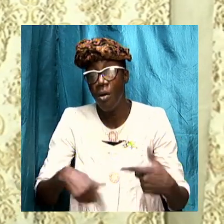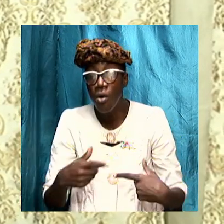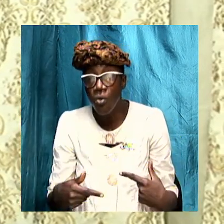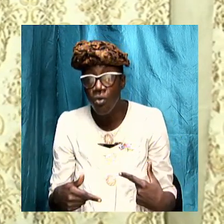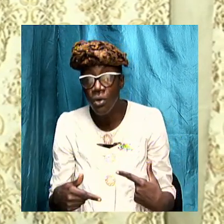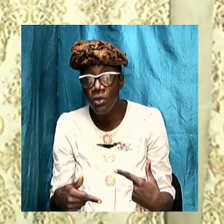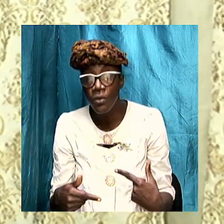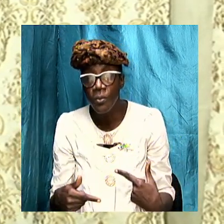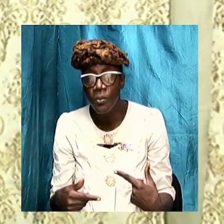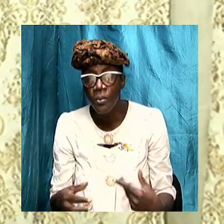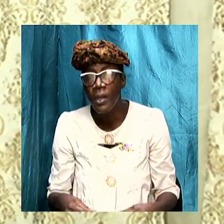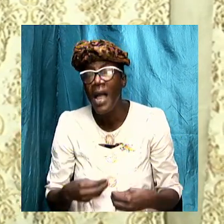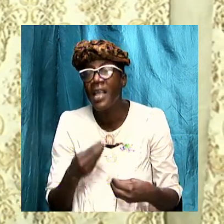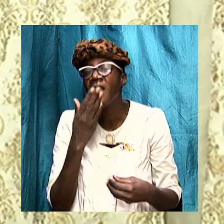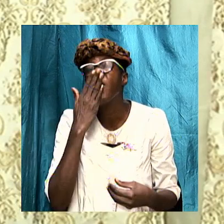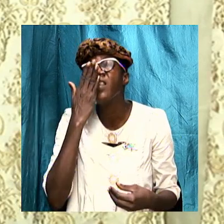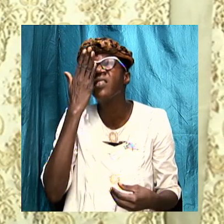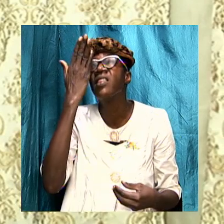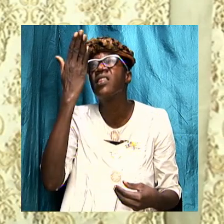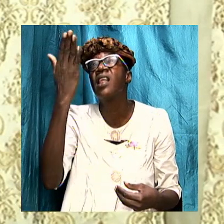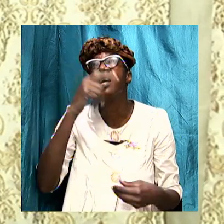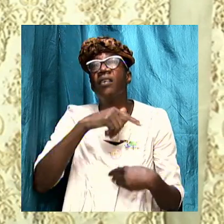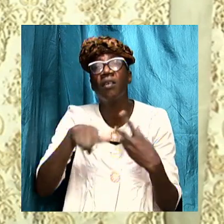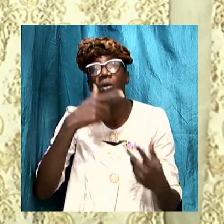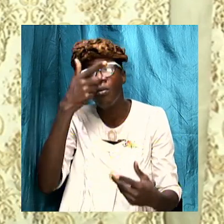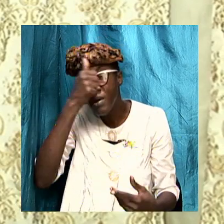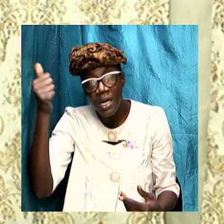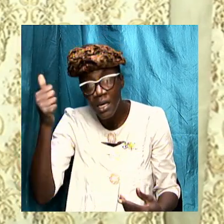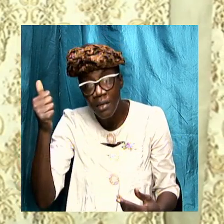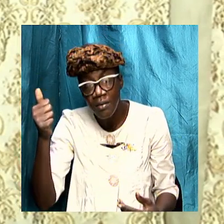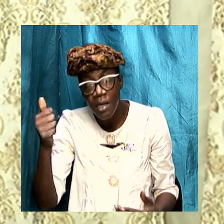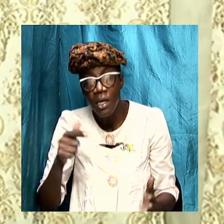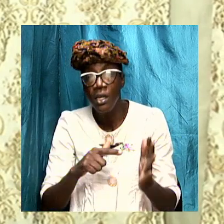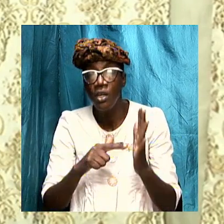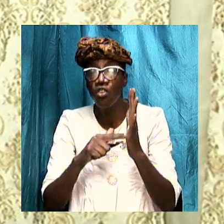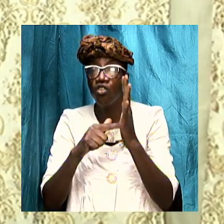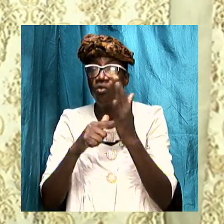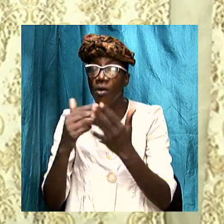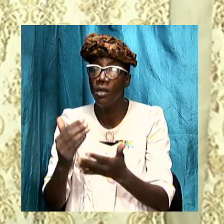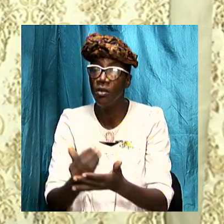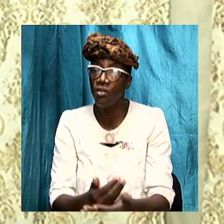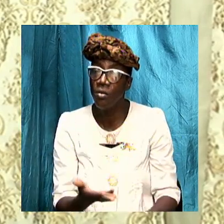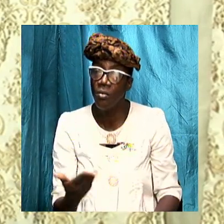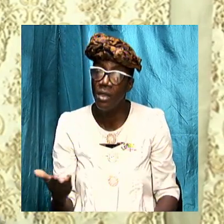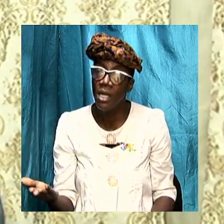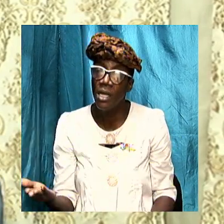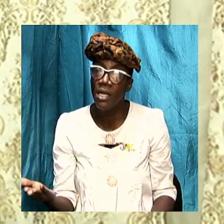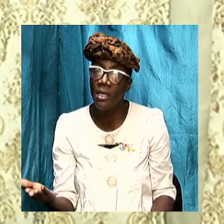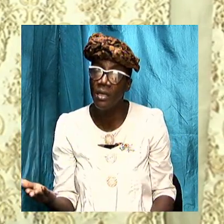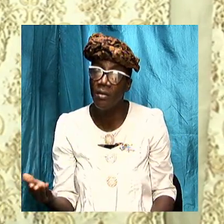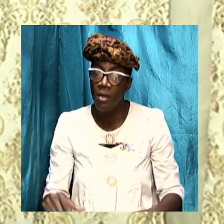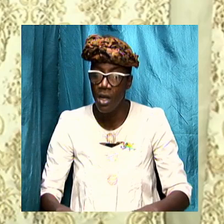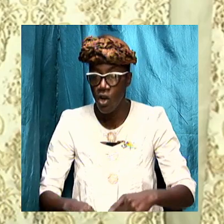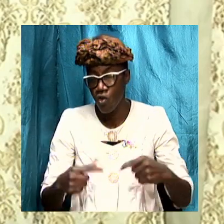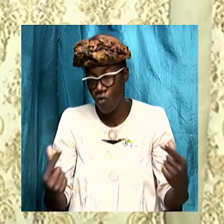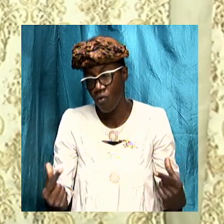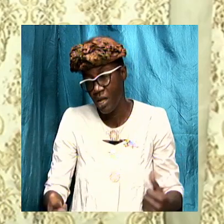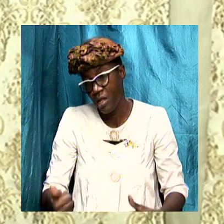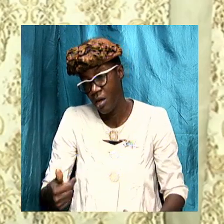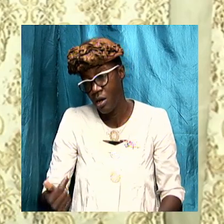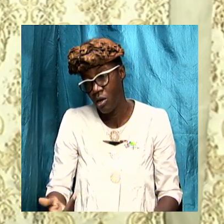to be given thanks about because they are signaling some things greater to come